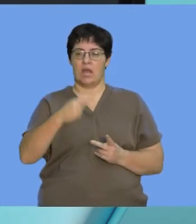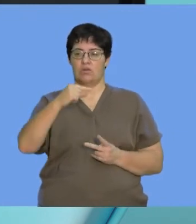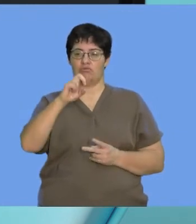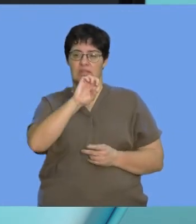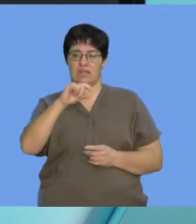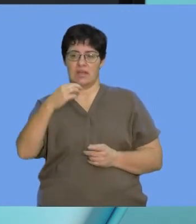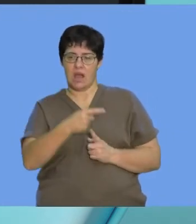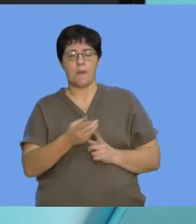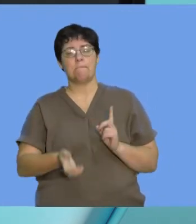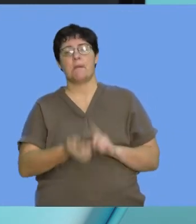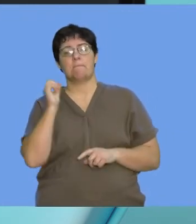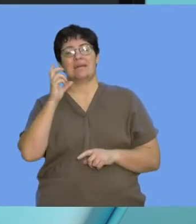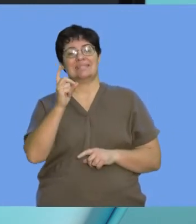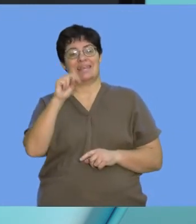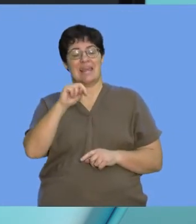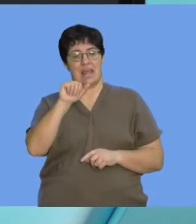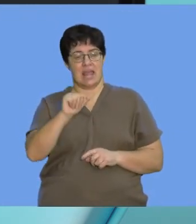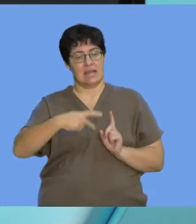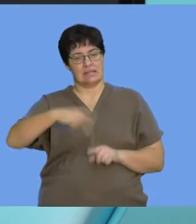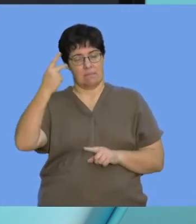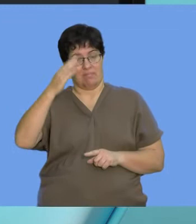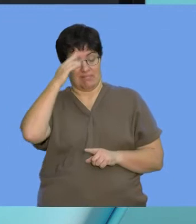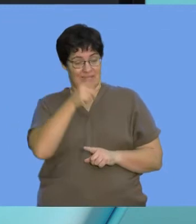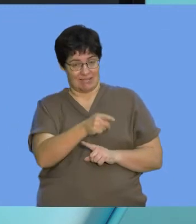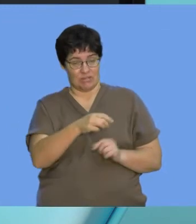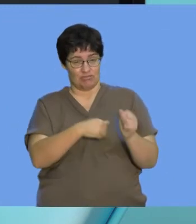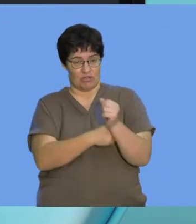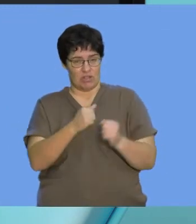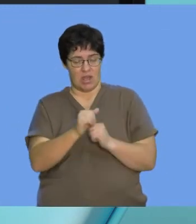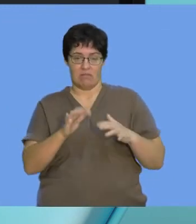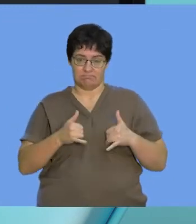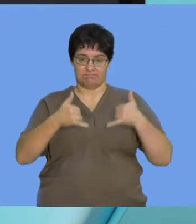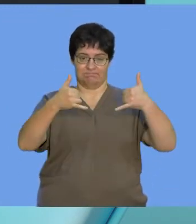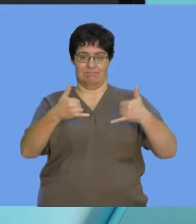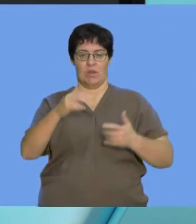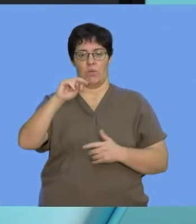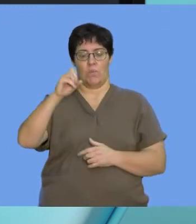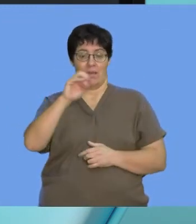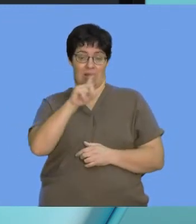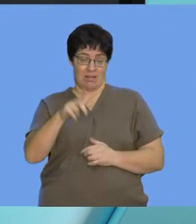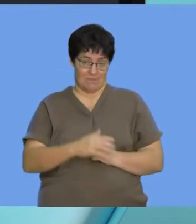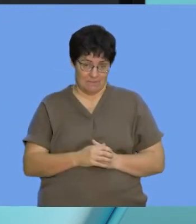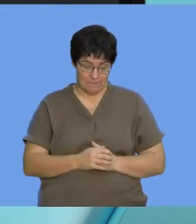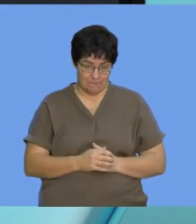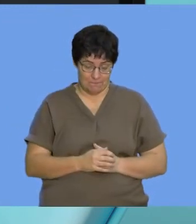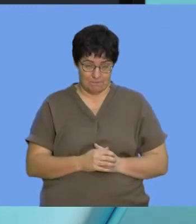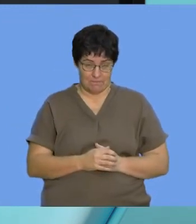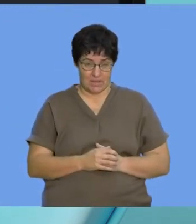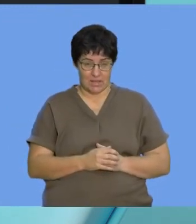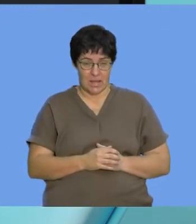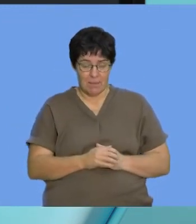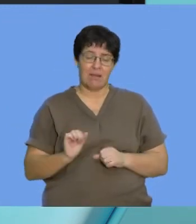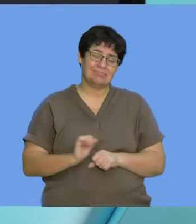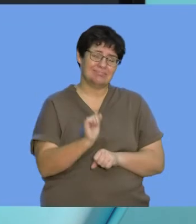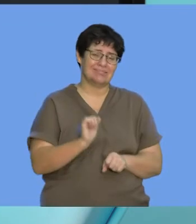coming up with the DNA double helical model structure and received the Nobel Prize for that. However, this took many